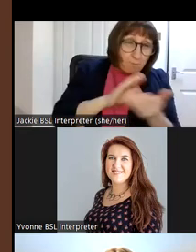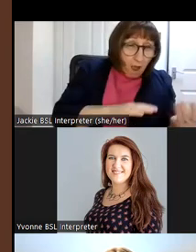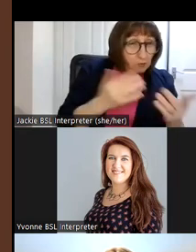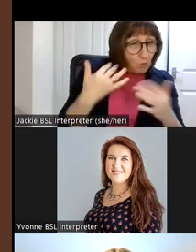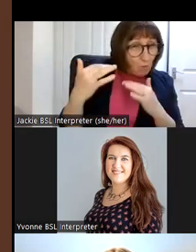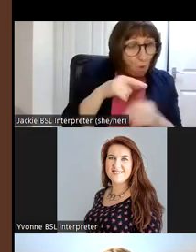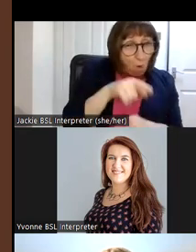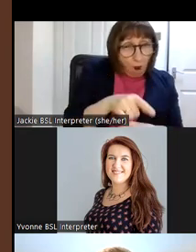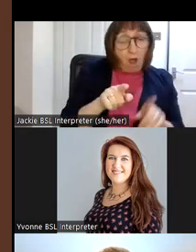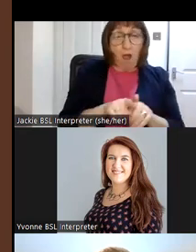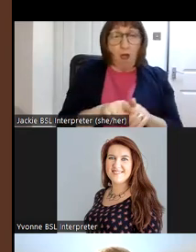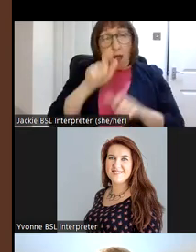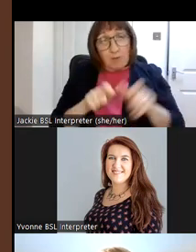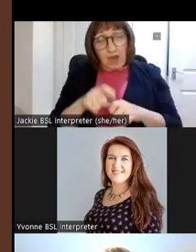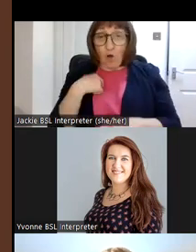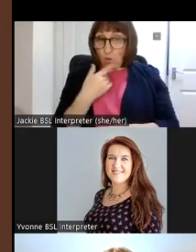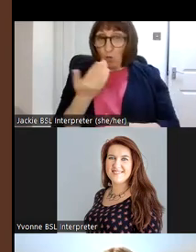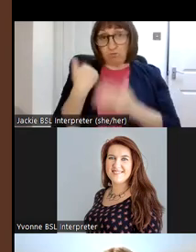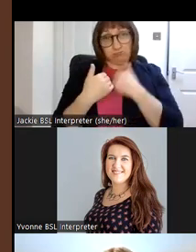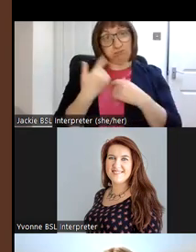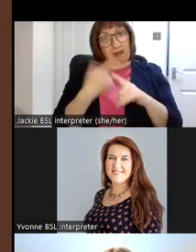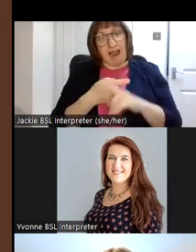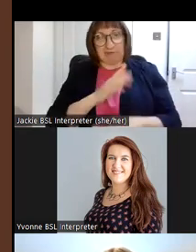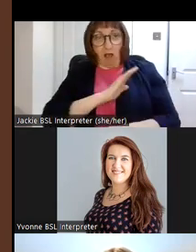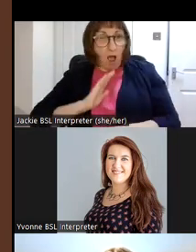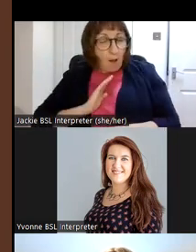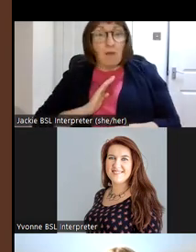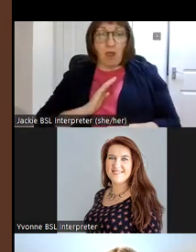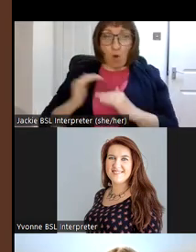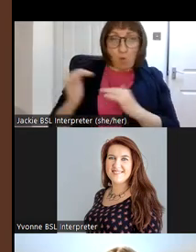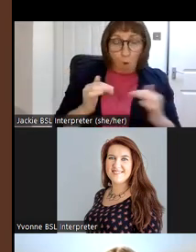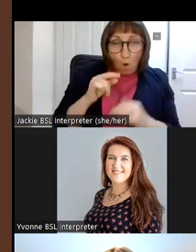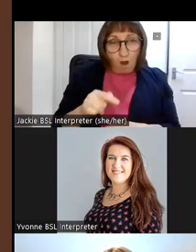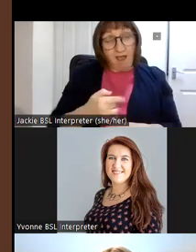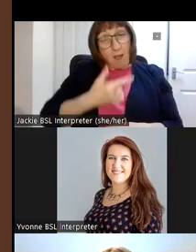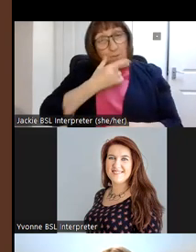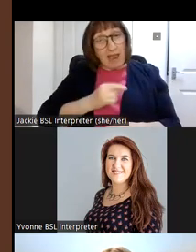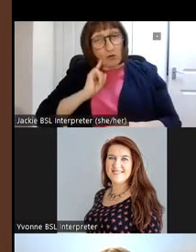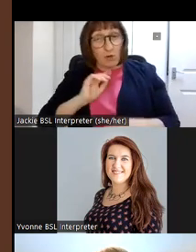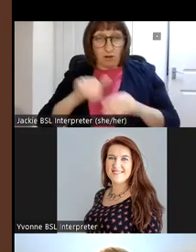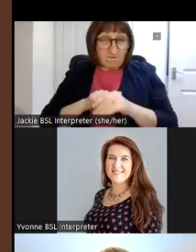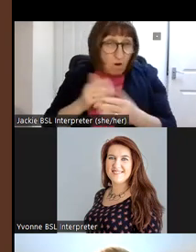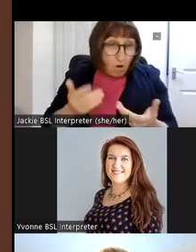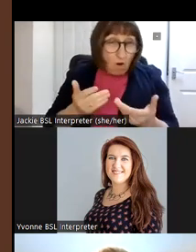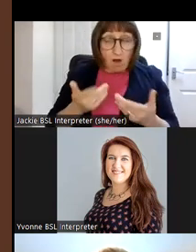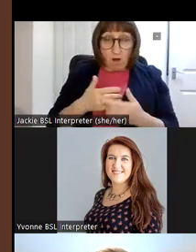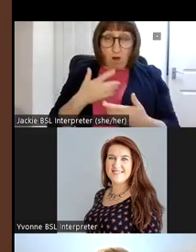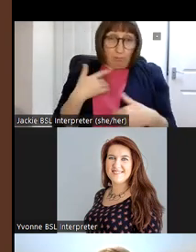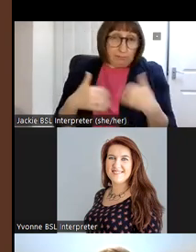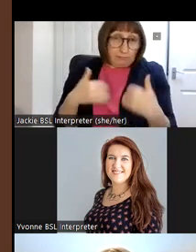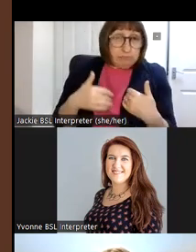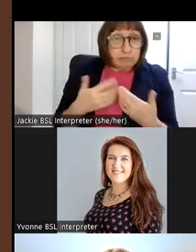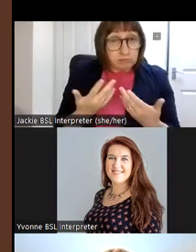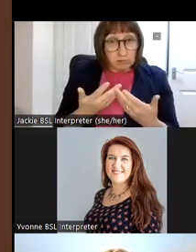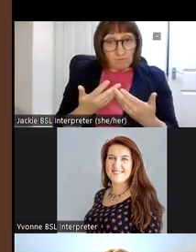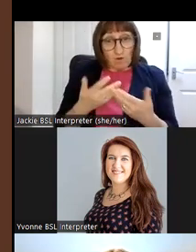uh people who were veterans of wars and armies and the men and women who were involved or were victim uh victims